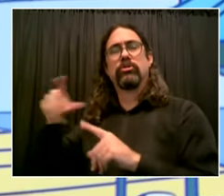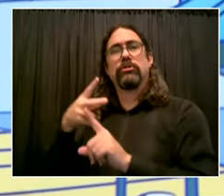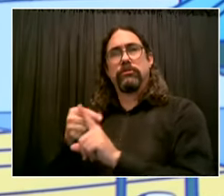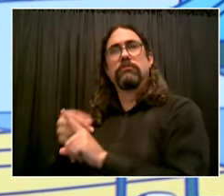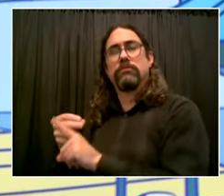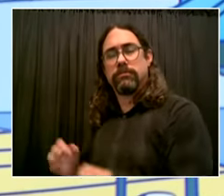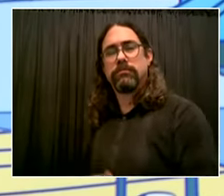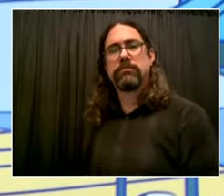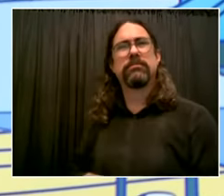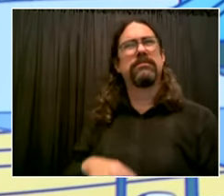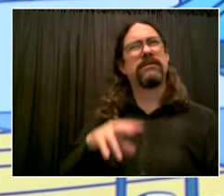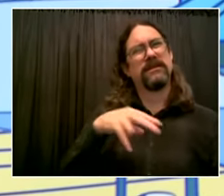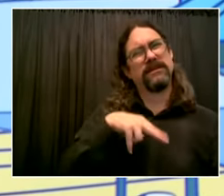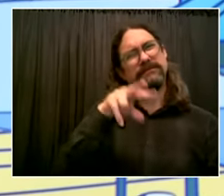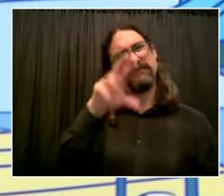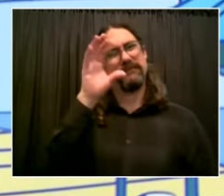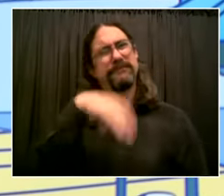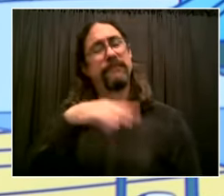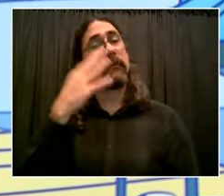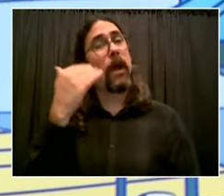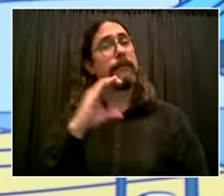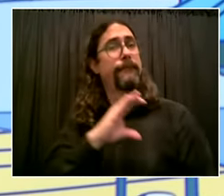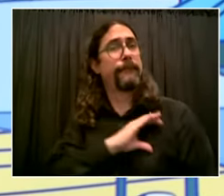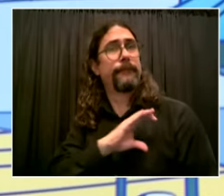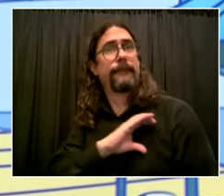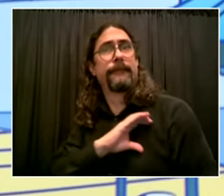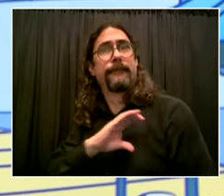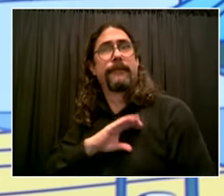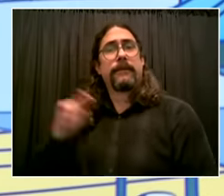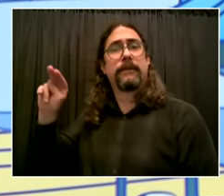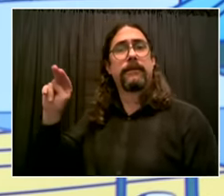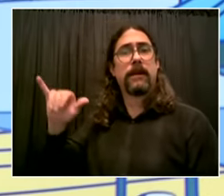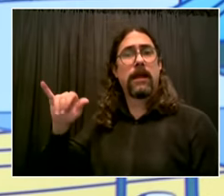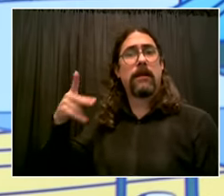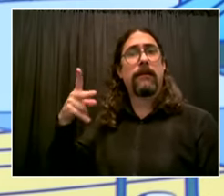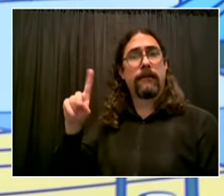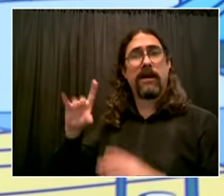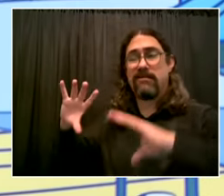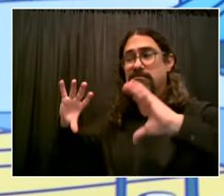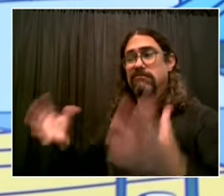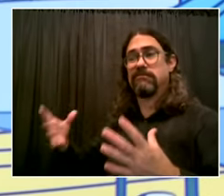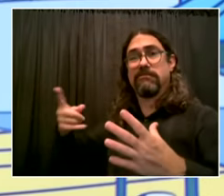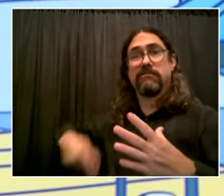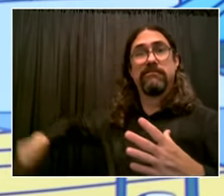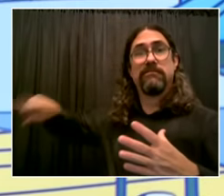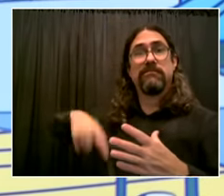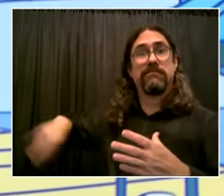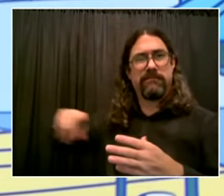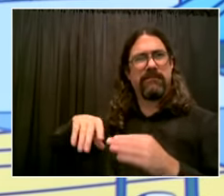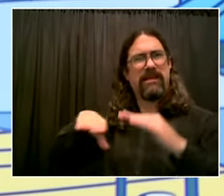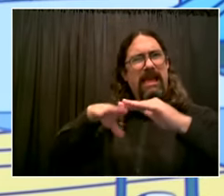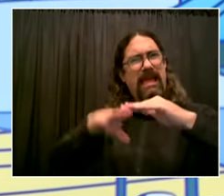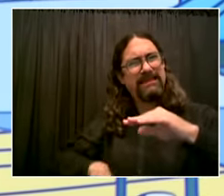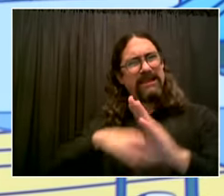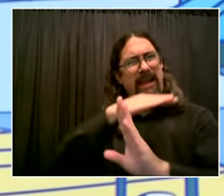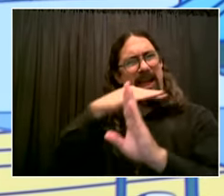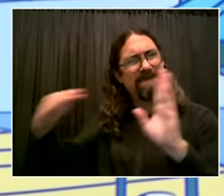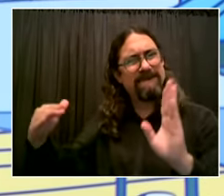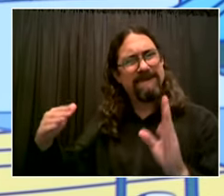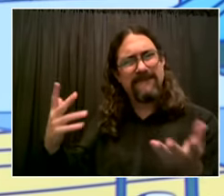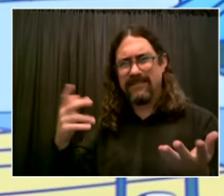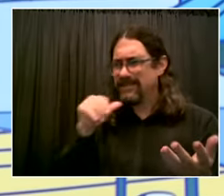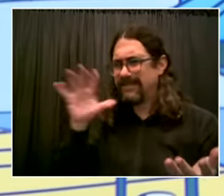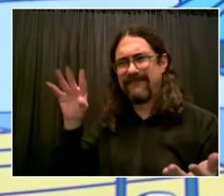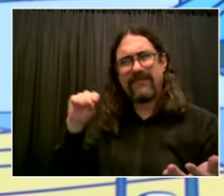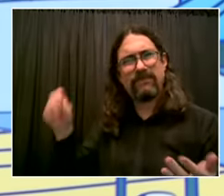do you think need to be taken to increase that rate have you considered withholding overtime to unvaccinated cops and going forward